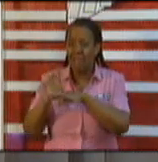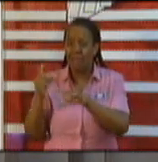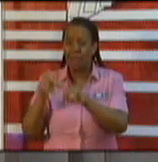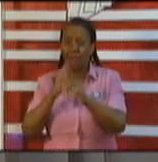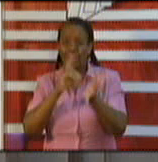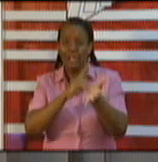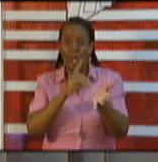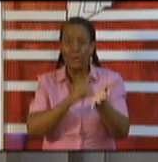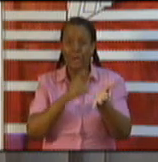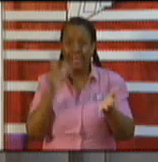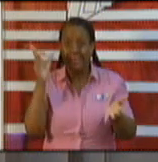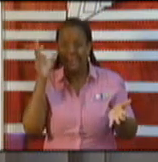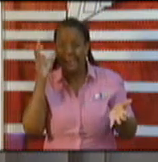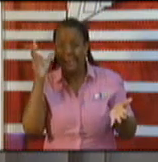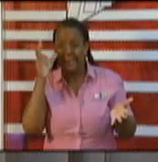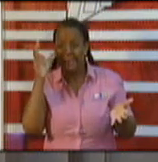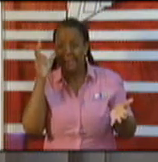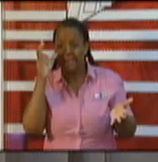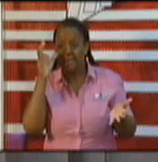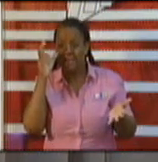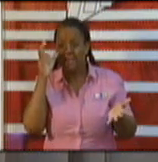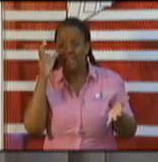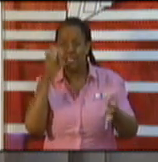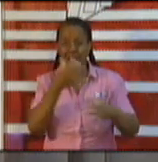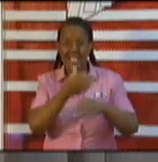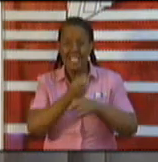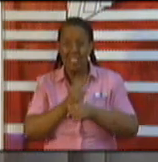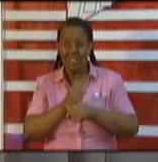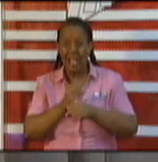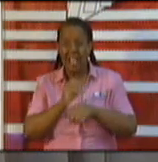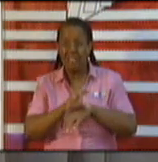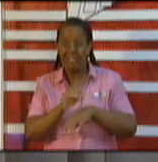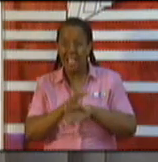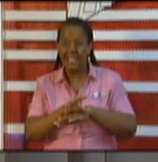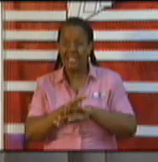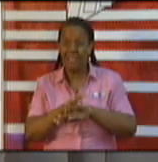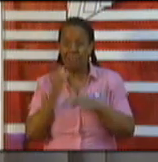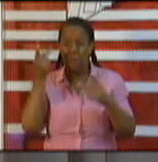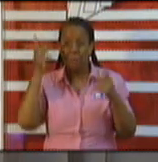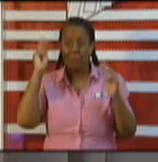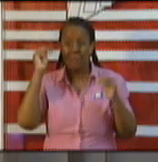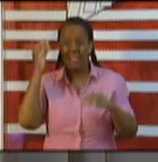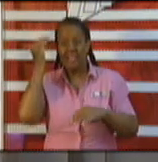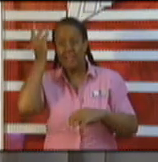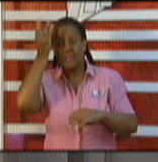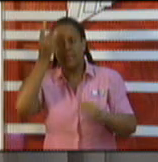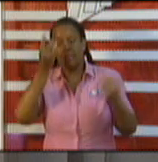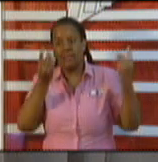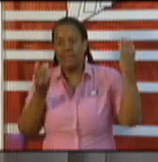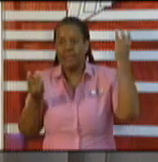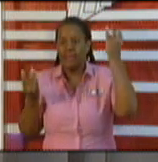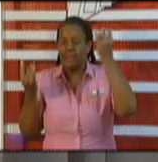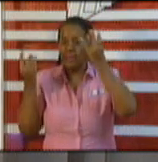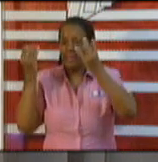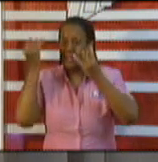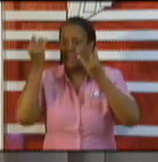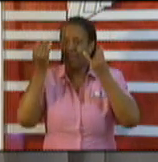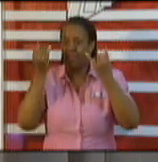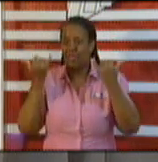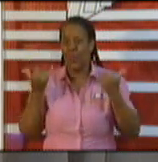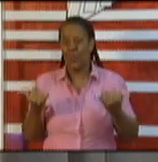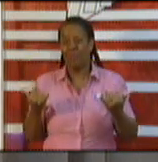received the advice. And as Minister Diyal Singh alluded to, the Prime Minister himself and myself have conferred and I'm announcing here today